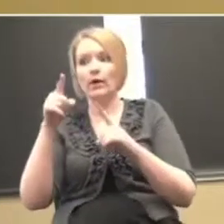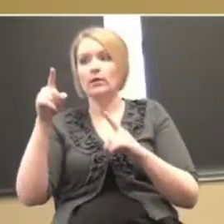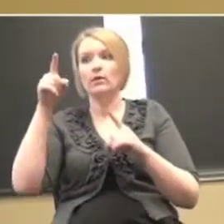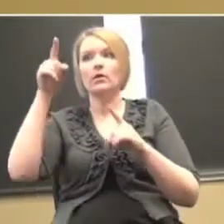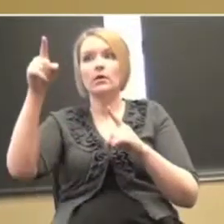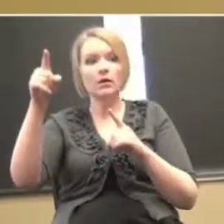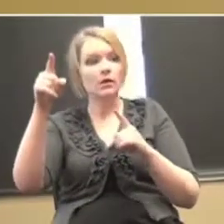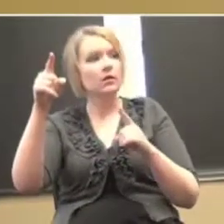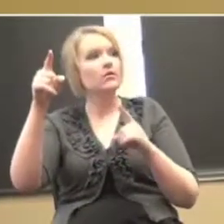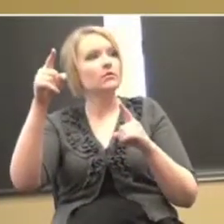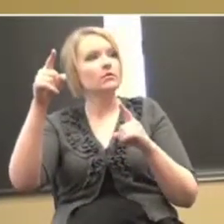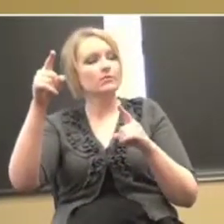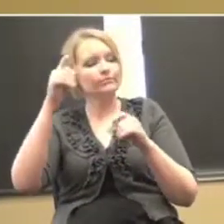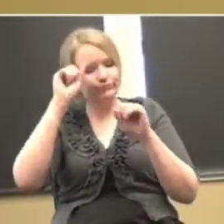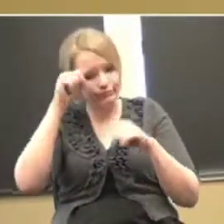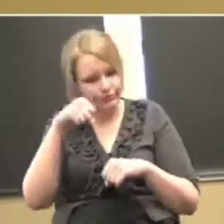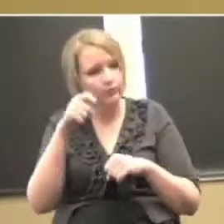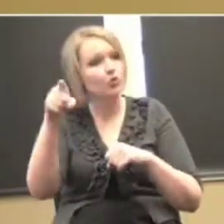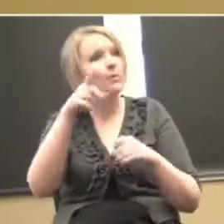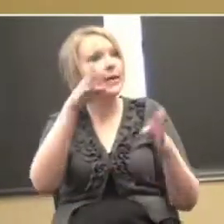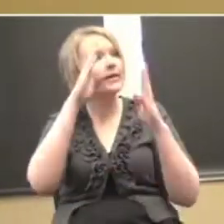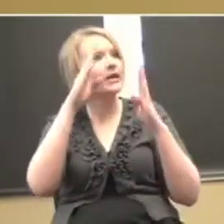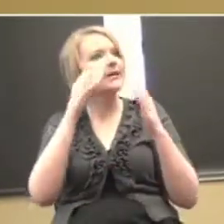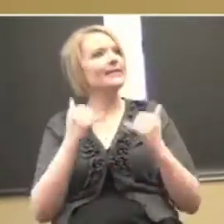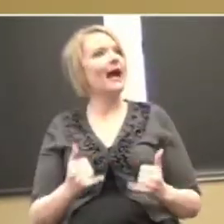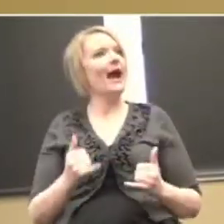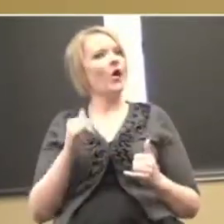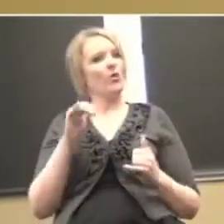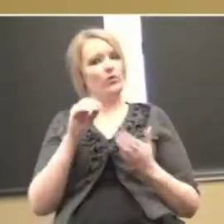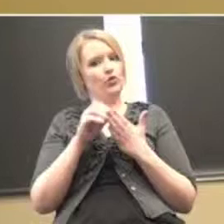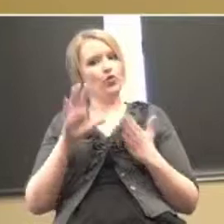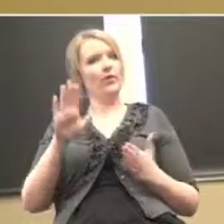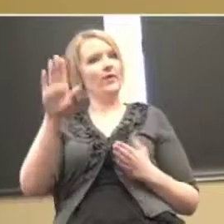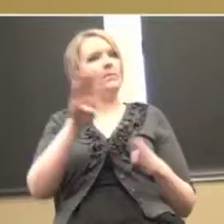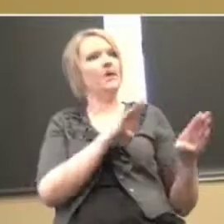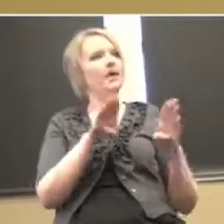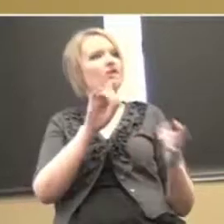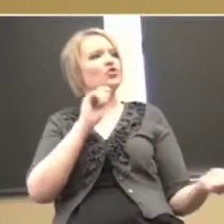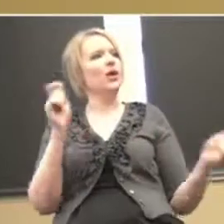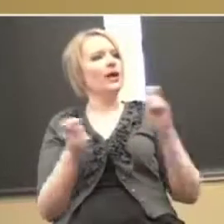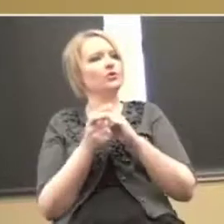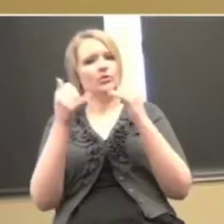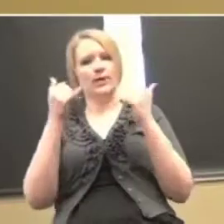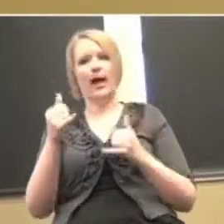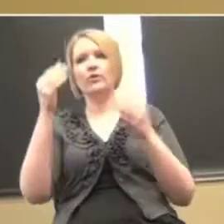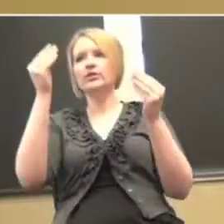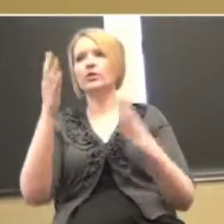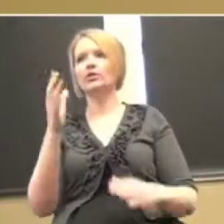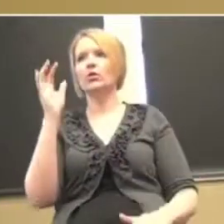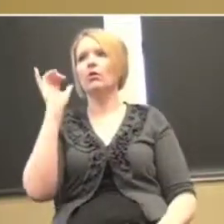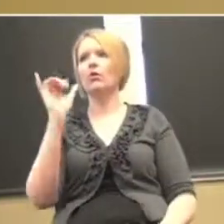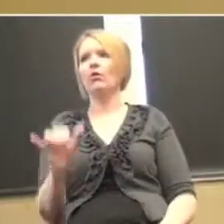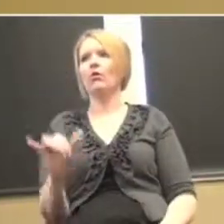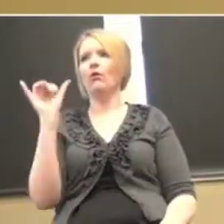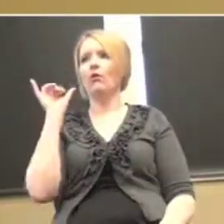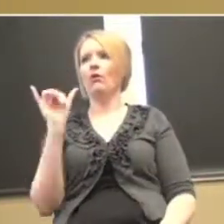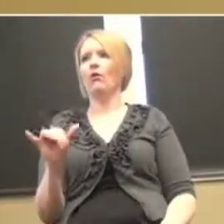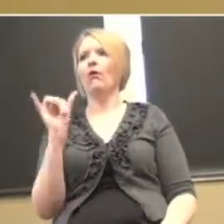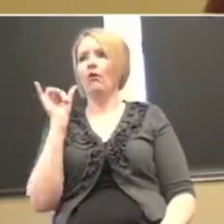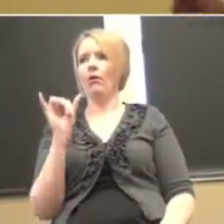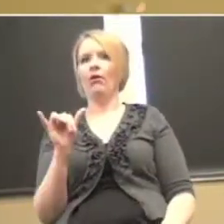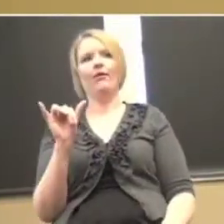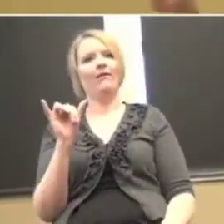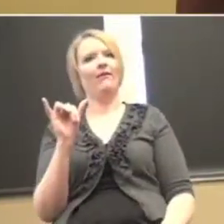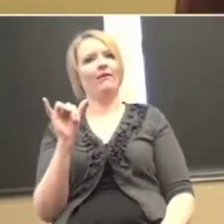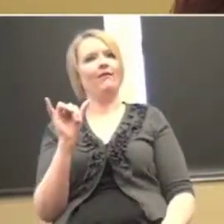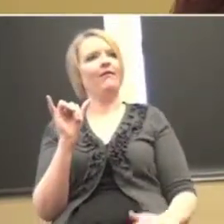compliance? All of a sudden this kid's behaving differently. Now my issue can be, wow, when I give, because I also